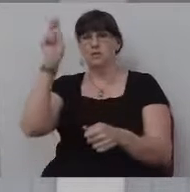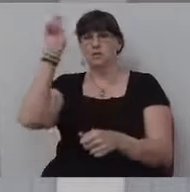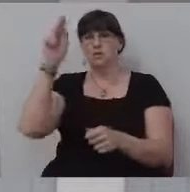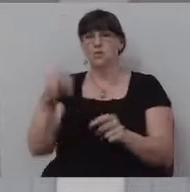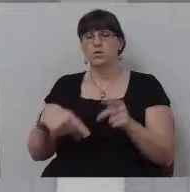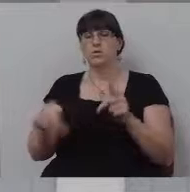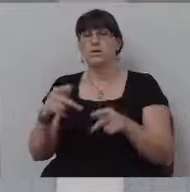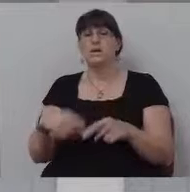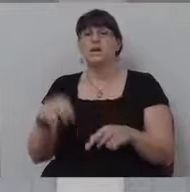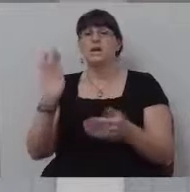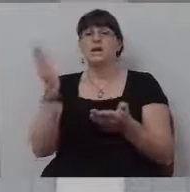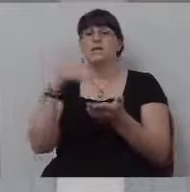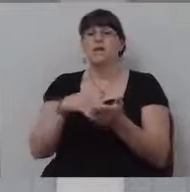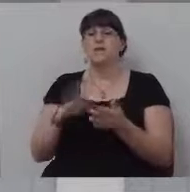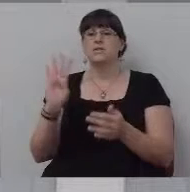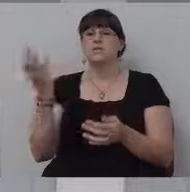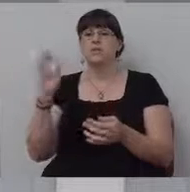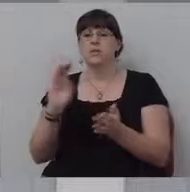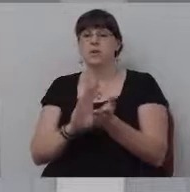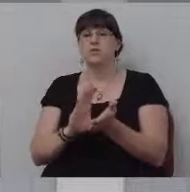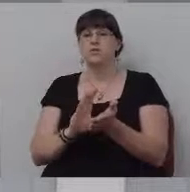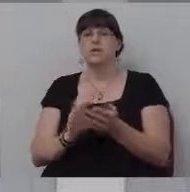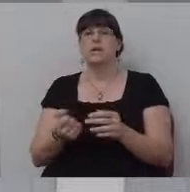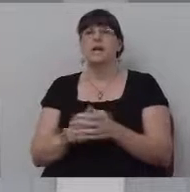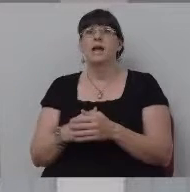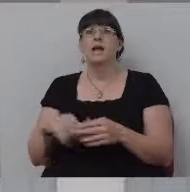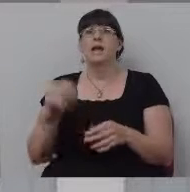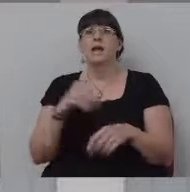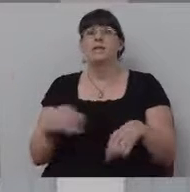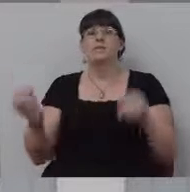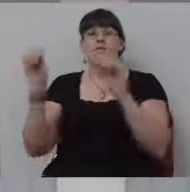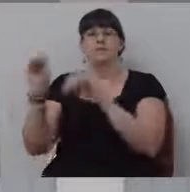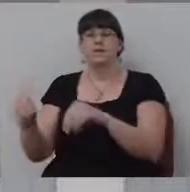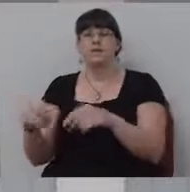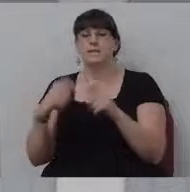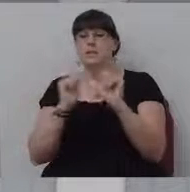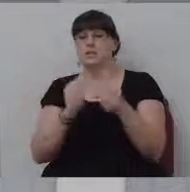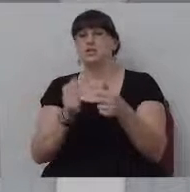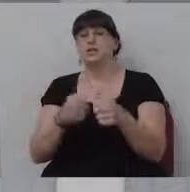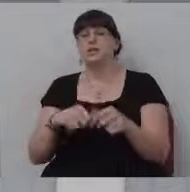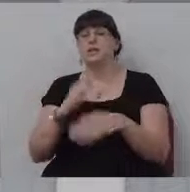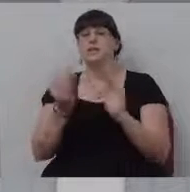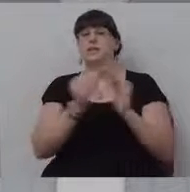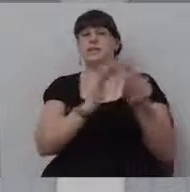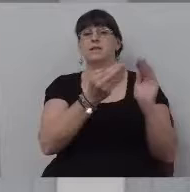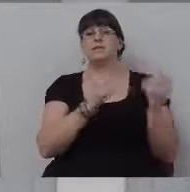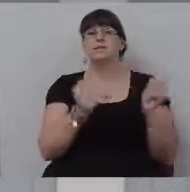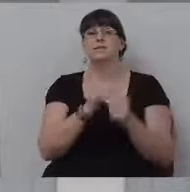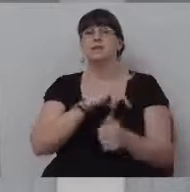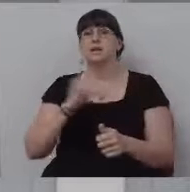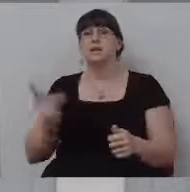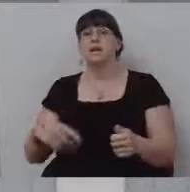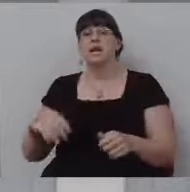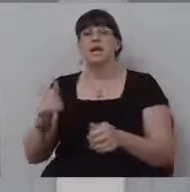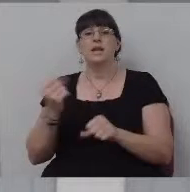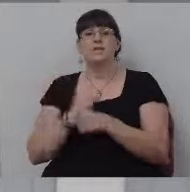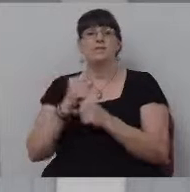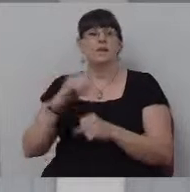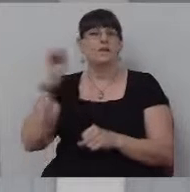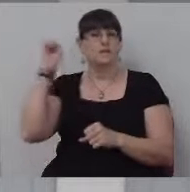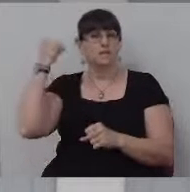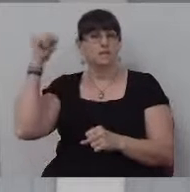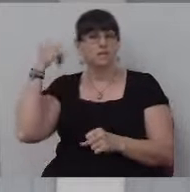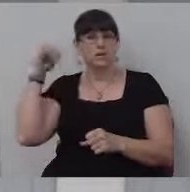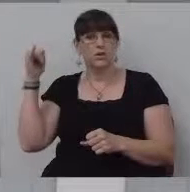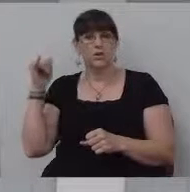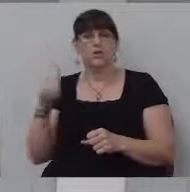400 chariots and 12,000 horsemen, which he placed in the chariot cities and the, and with the king of Jerusalem, the king made silver and gold of Jerusalem